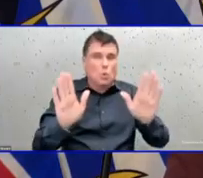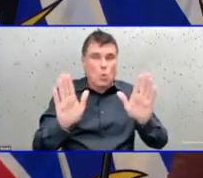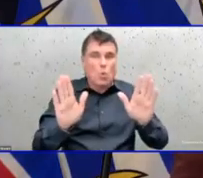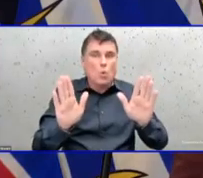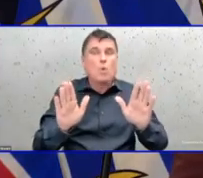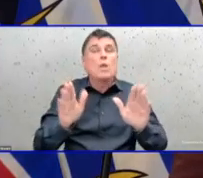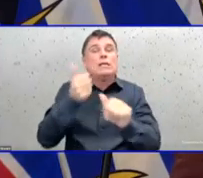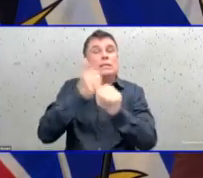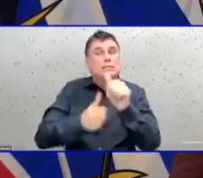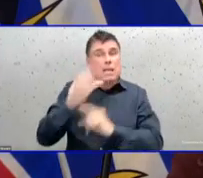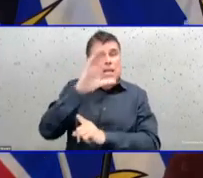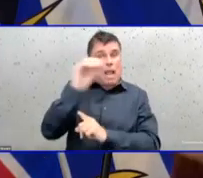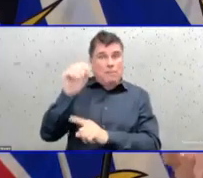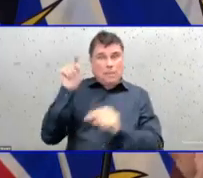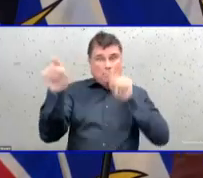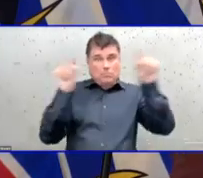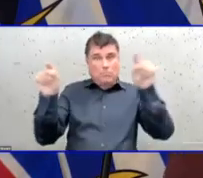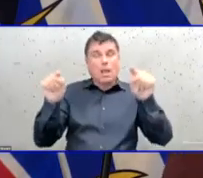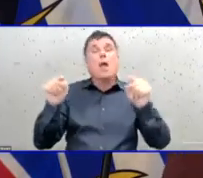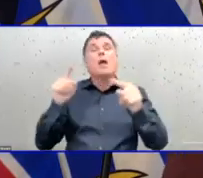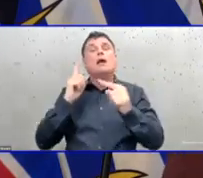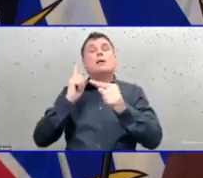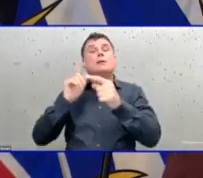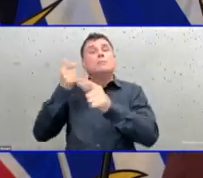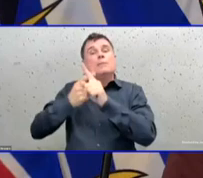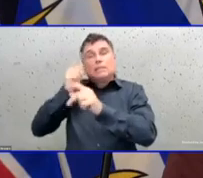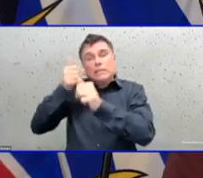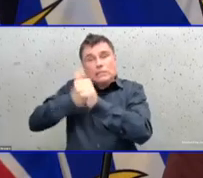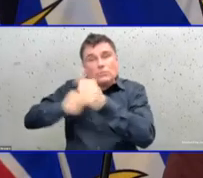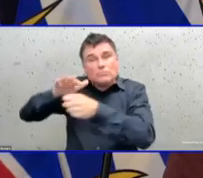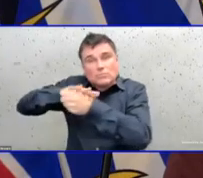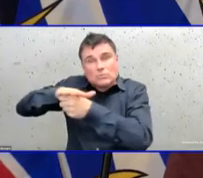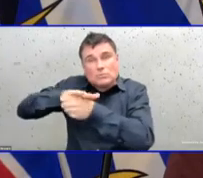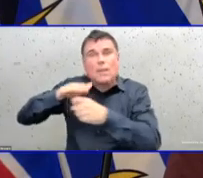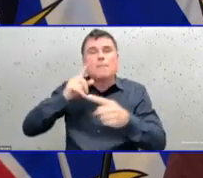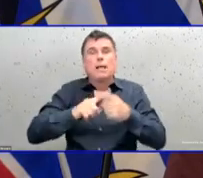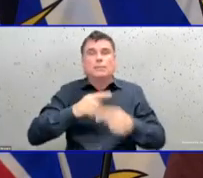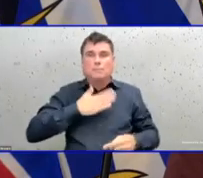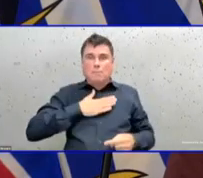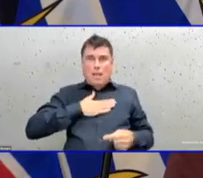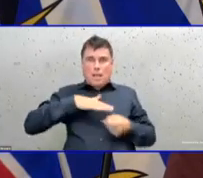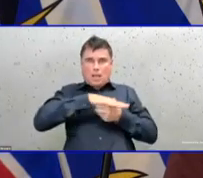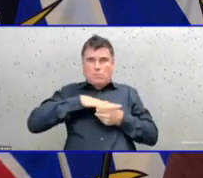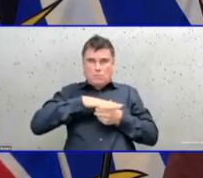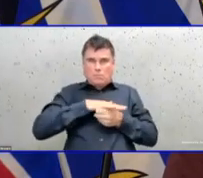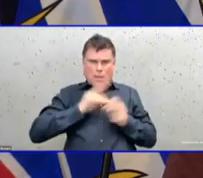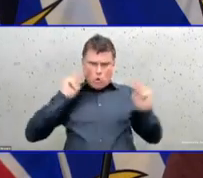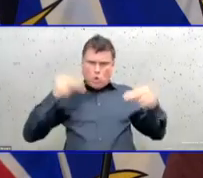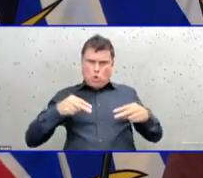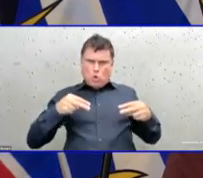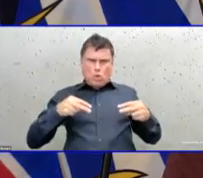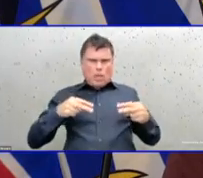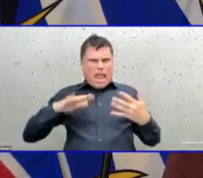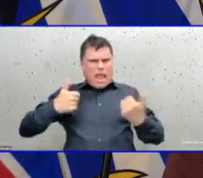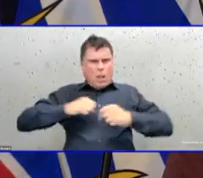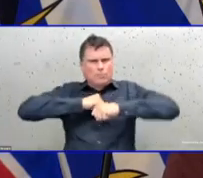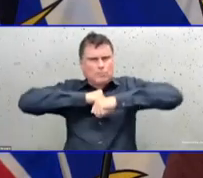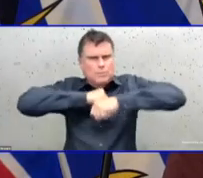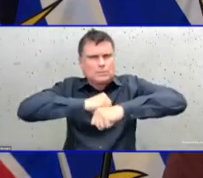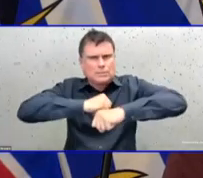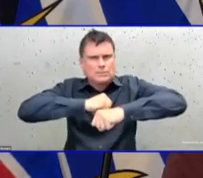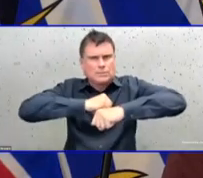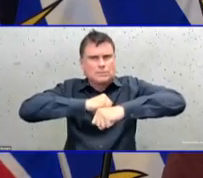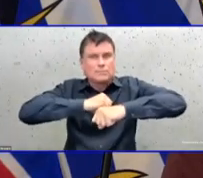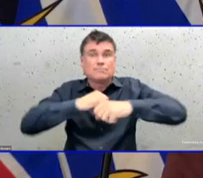that they are facing and what measures they have in place to protect people in their situation. Next question, Camille Baines, Canadian